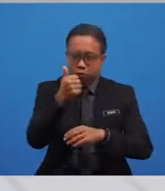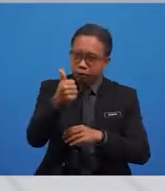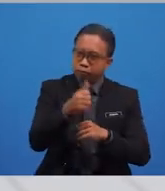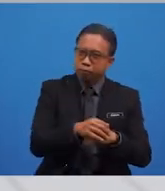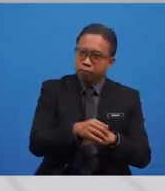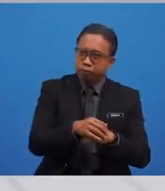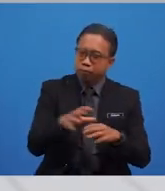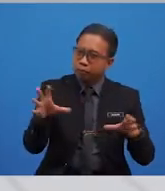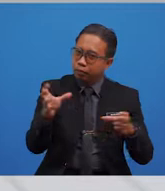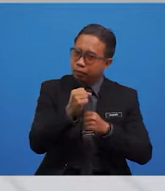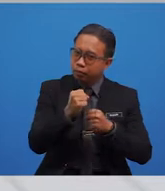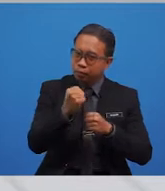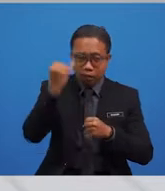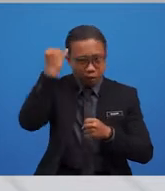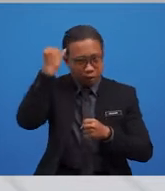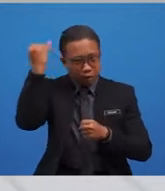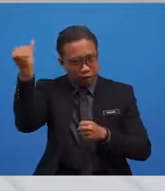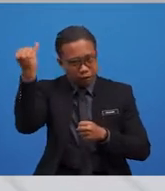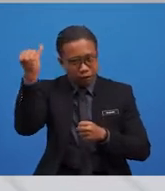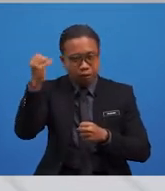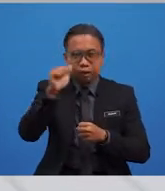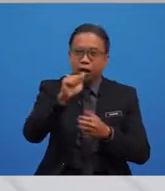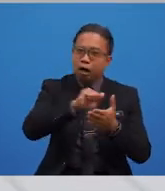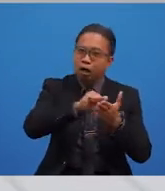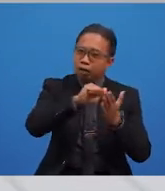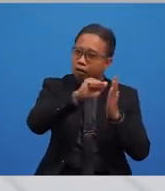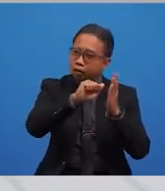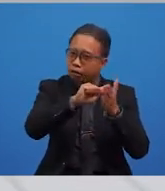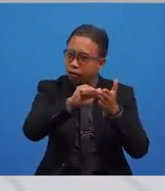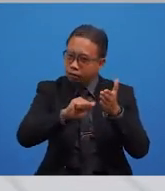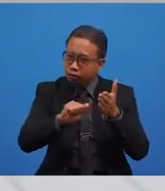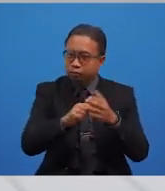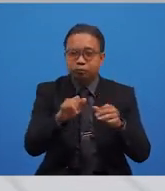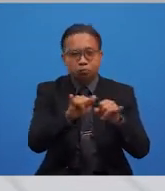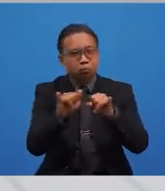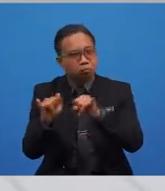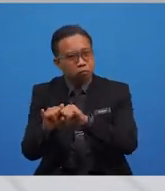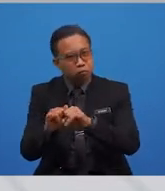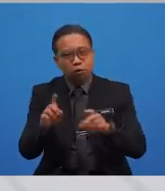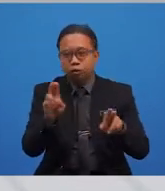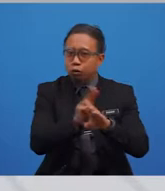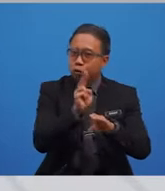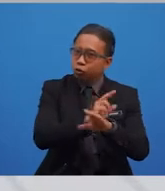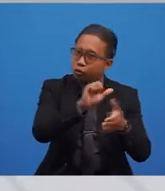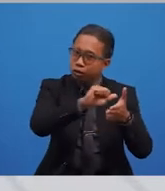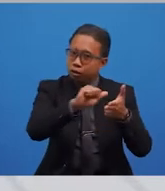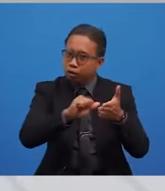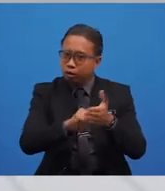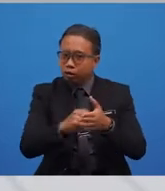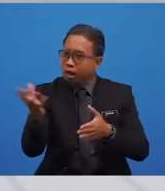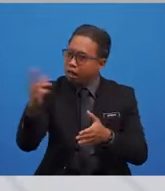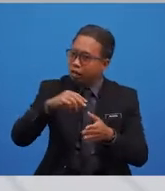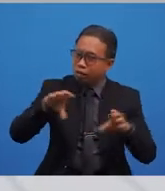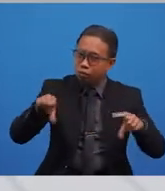Interesting, right? Did you get any idea what are articles, type of articles, and uses of